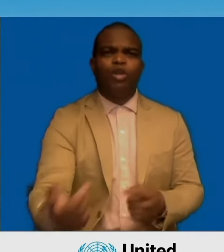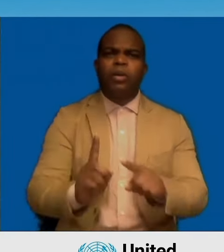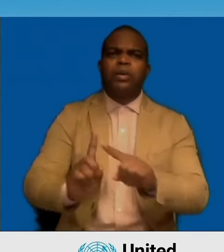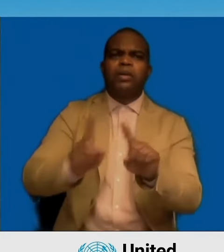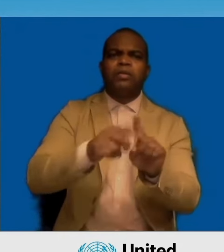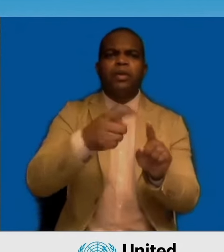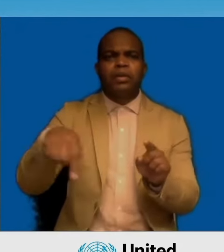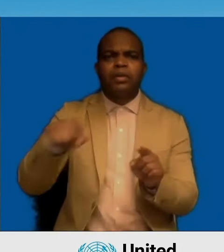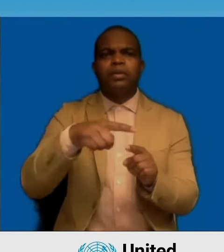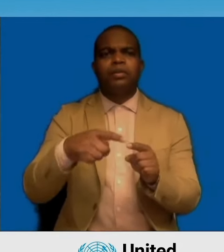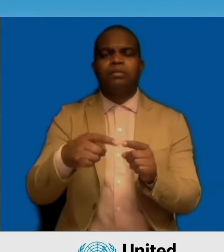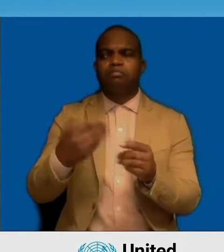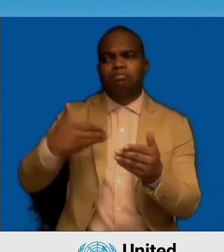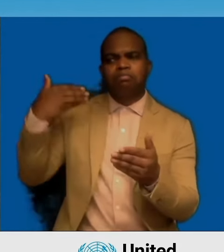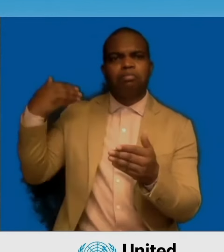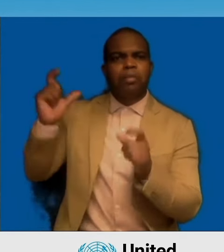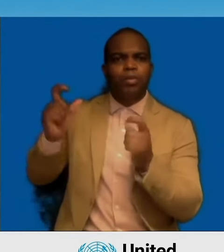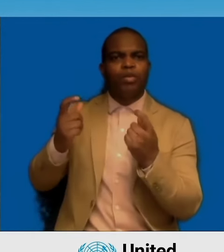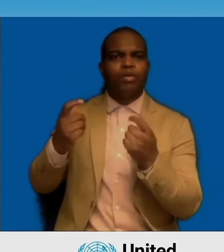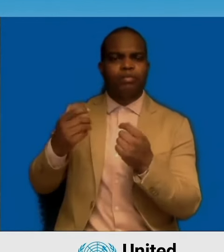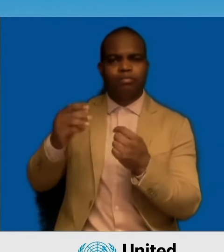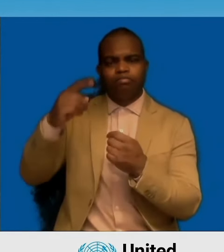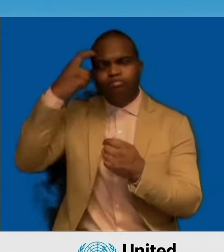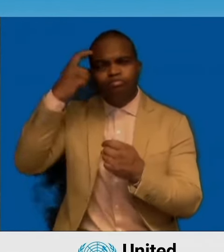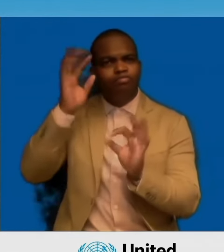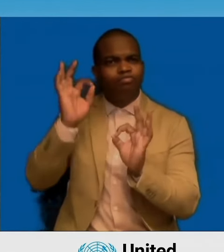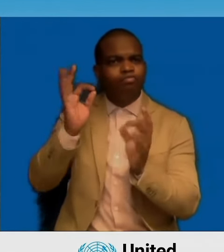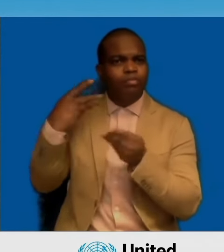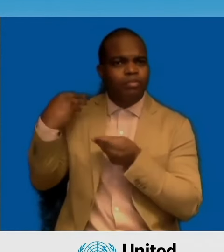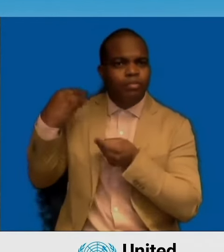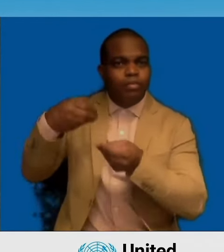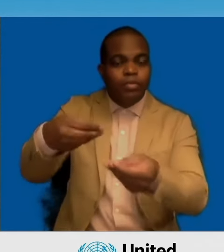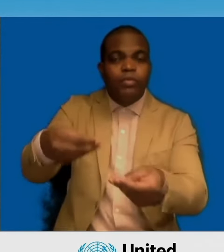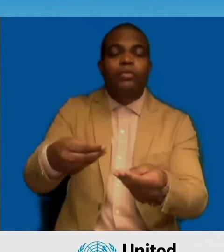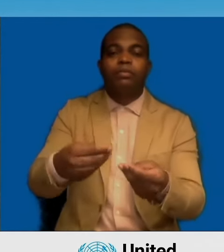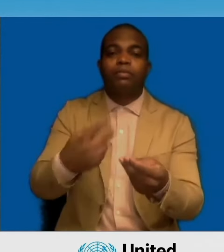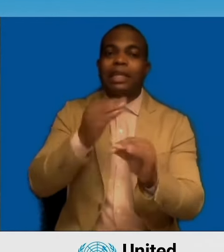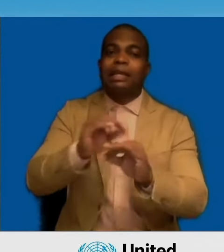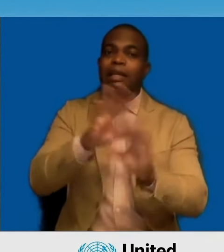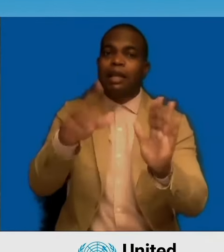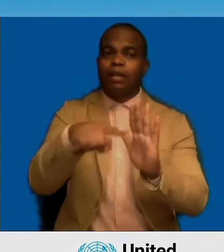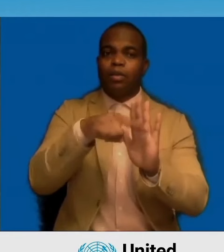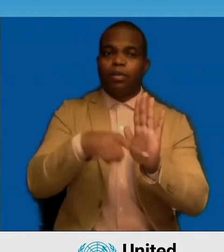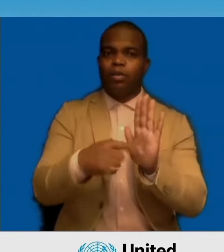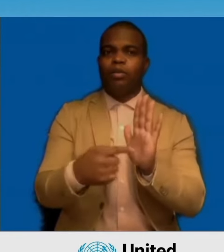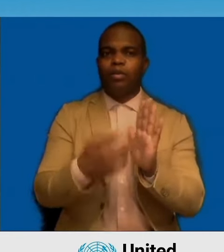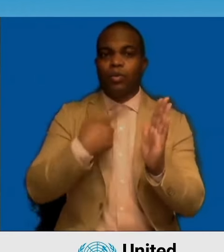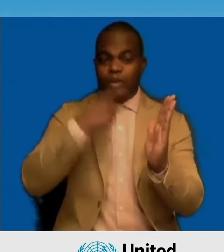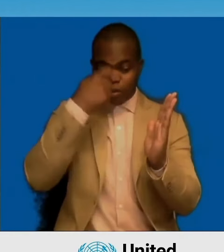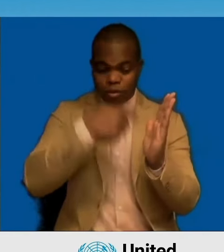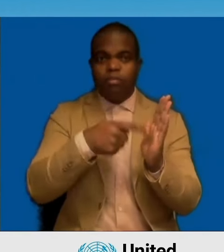Multilateralism, with the UN at the center, flourishes on the grounds of a rules-based order that provides conditions for